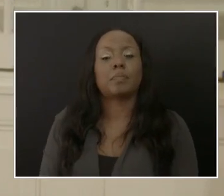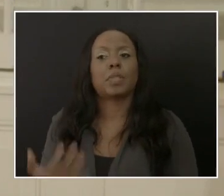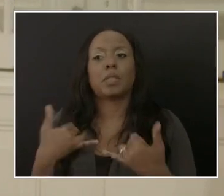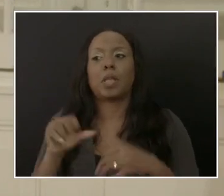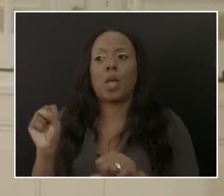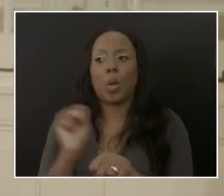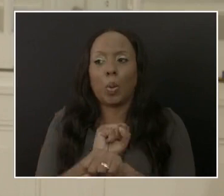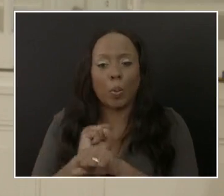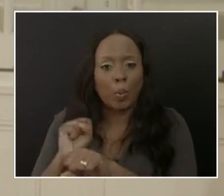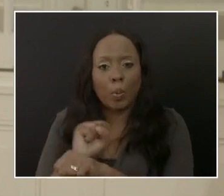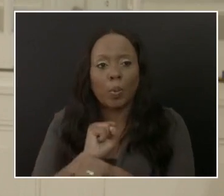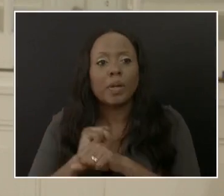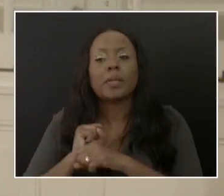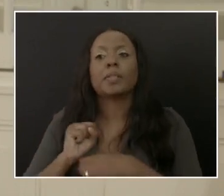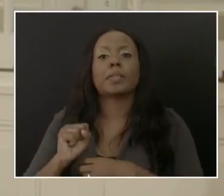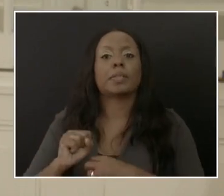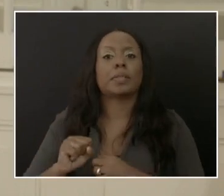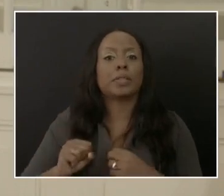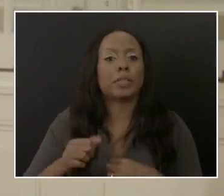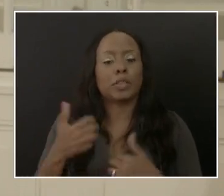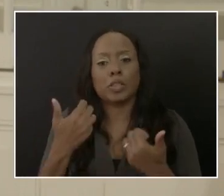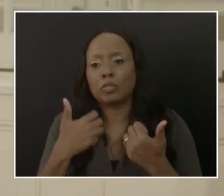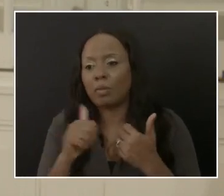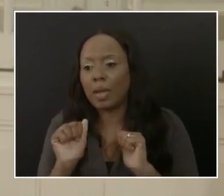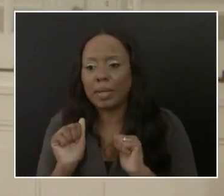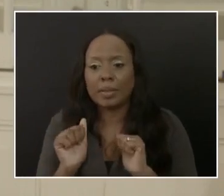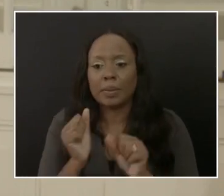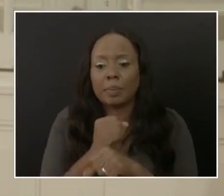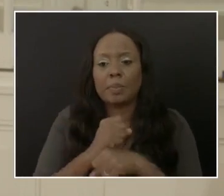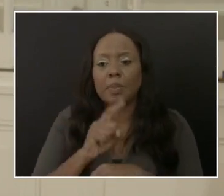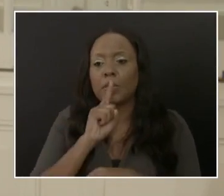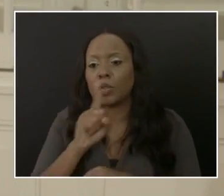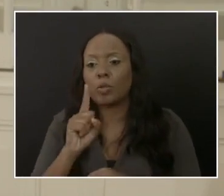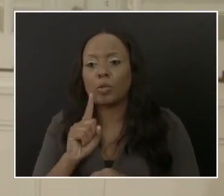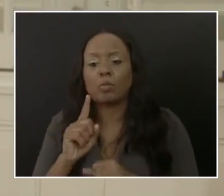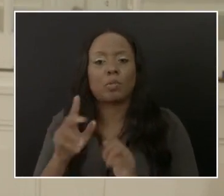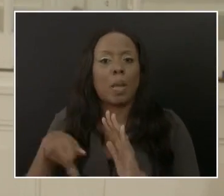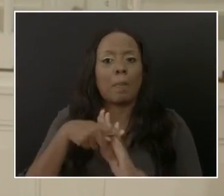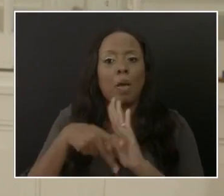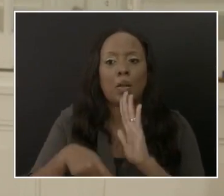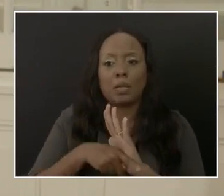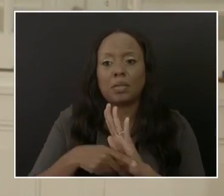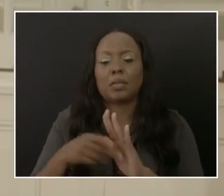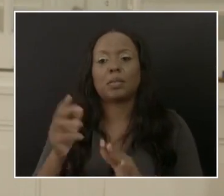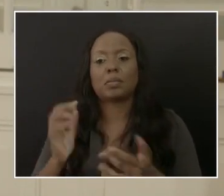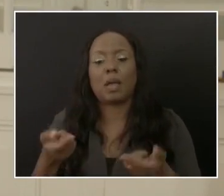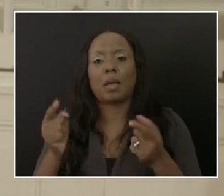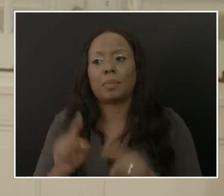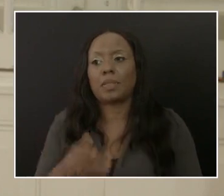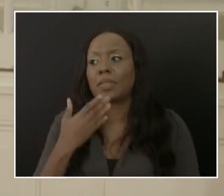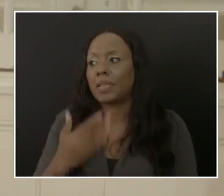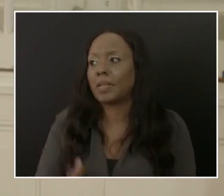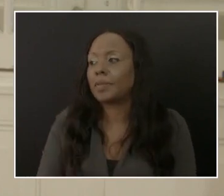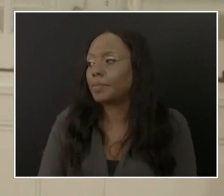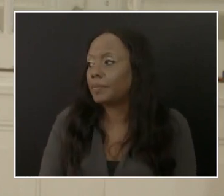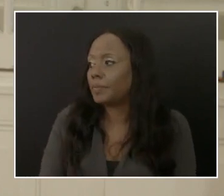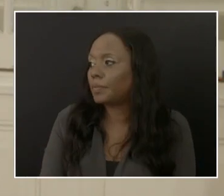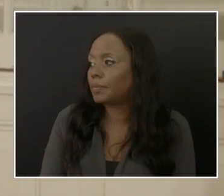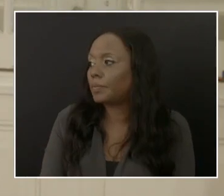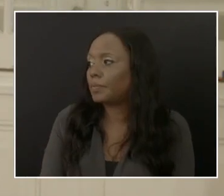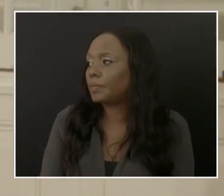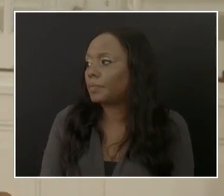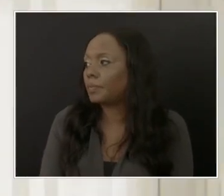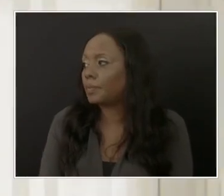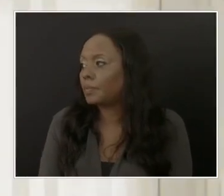quietly behind the scenes to make sure that this policy directive comes to fruition. Thank you. Thank